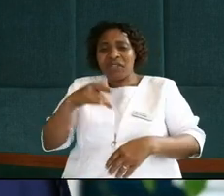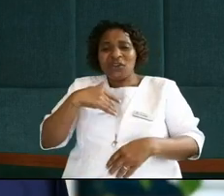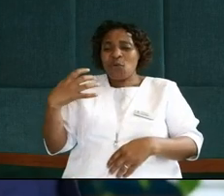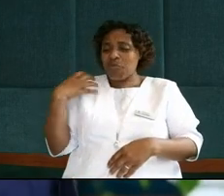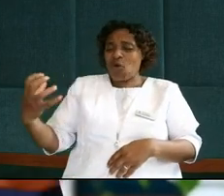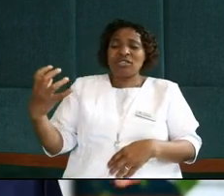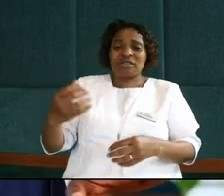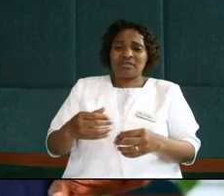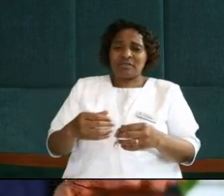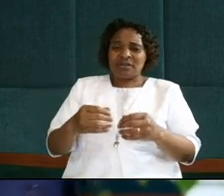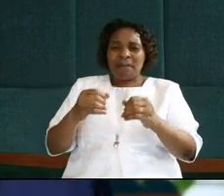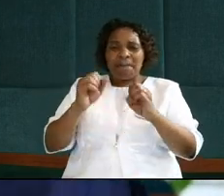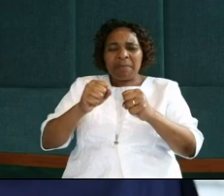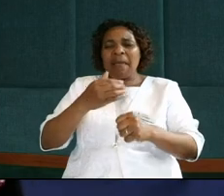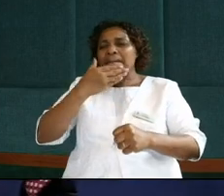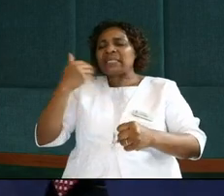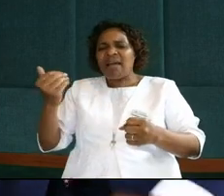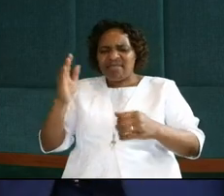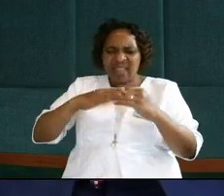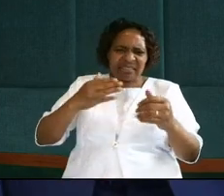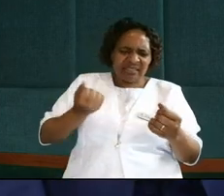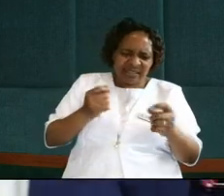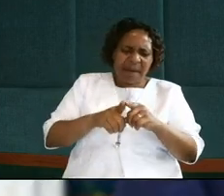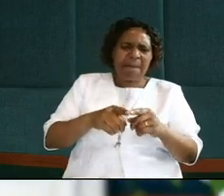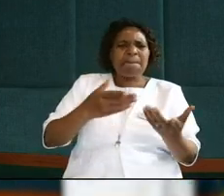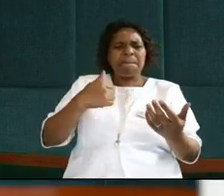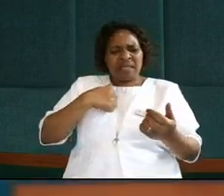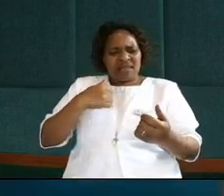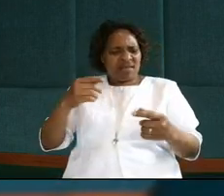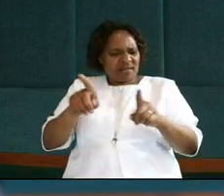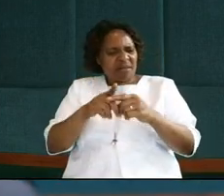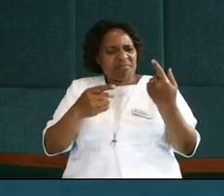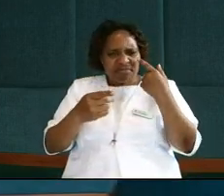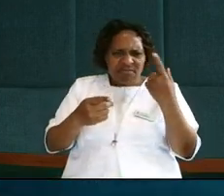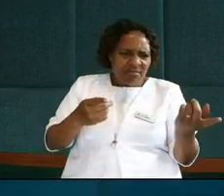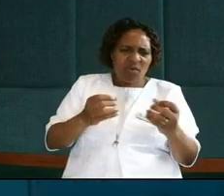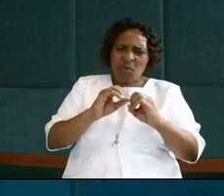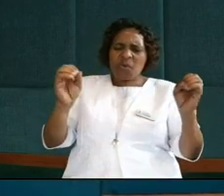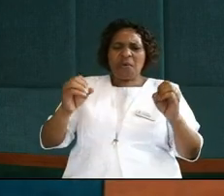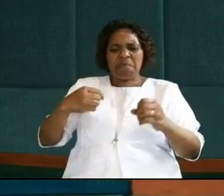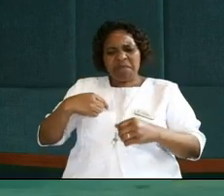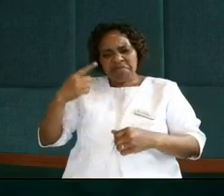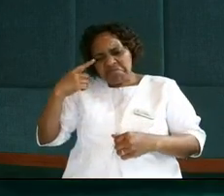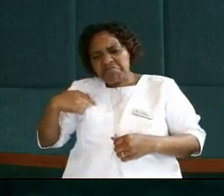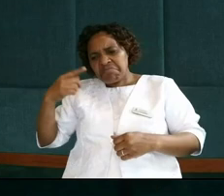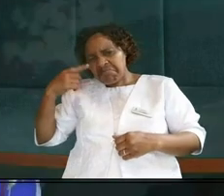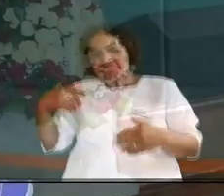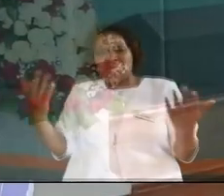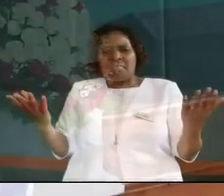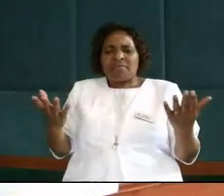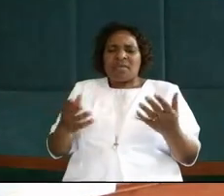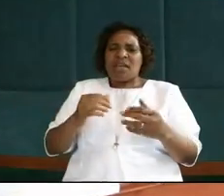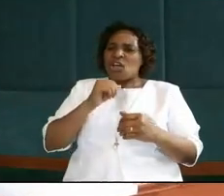is messed up, I am better than that sister, I'm better than that brother, I am not as wicked as that man, I'm not as wicked as that, have you ever